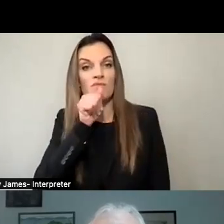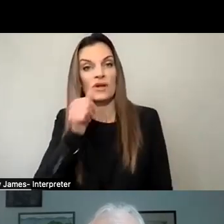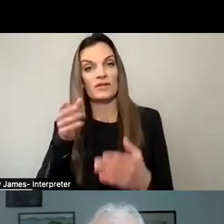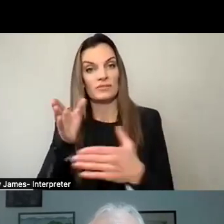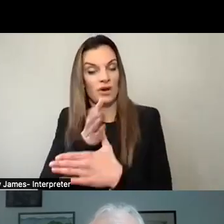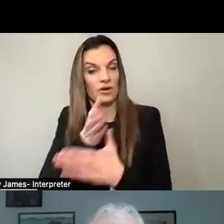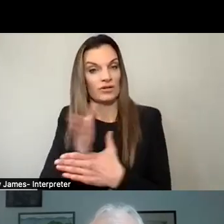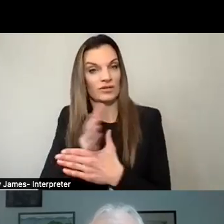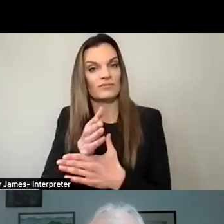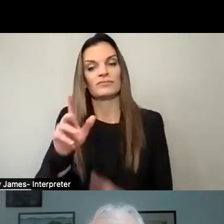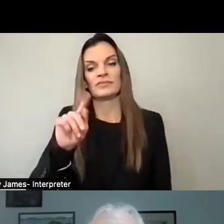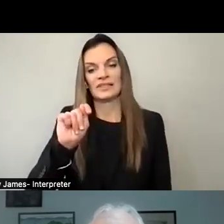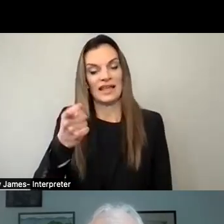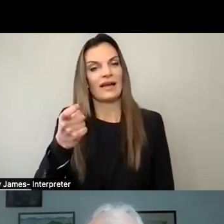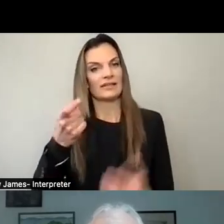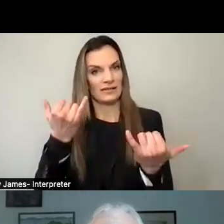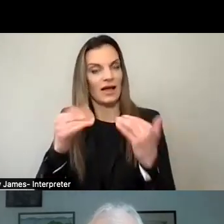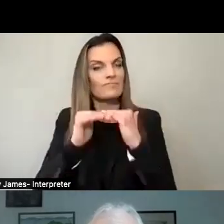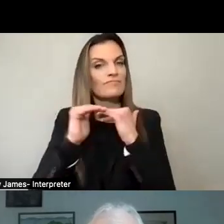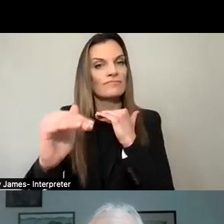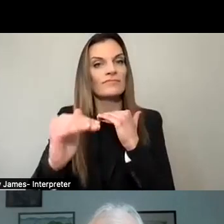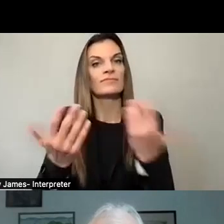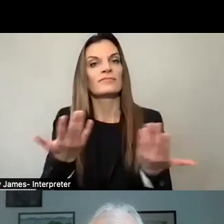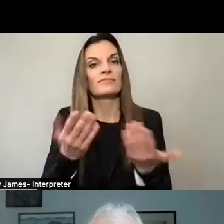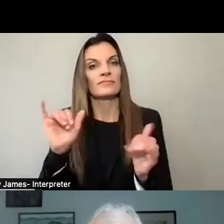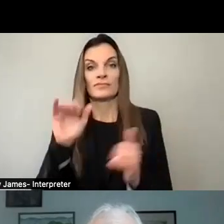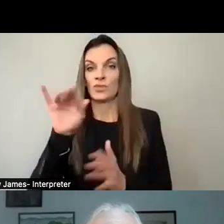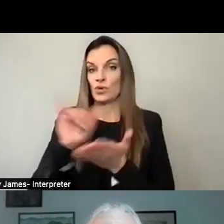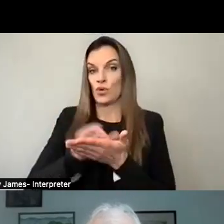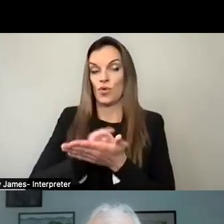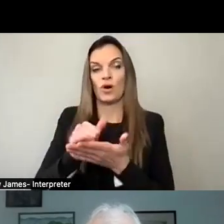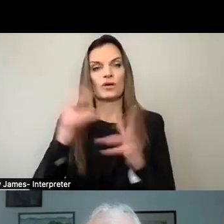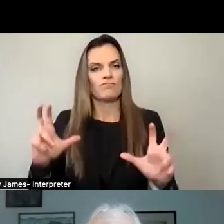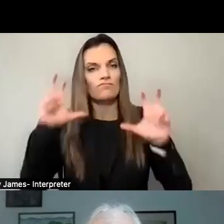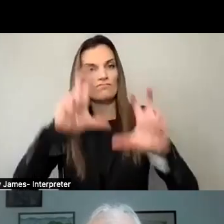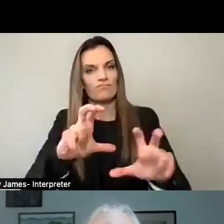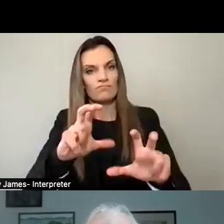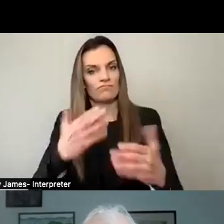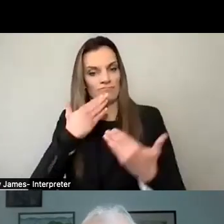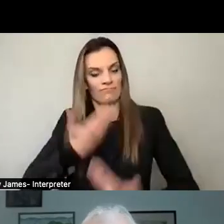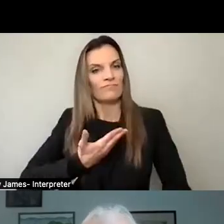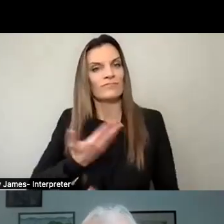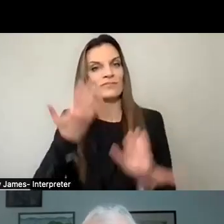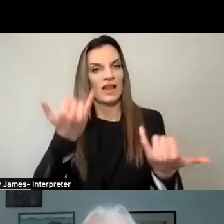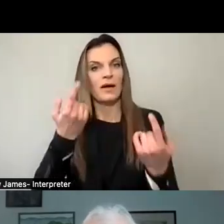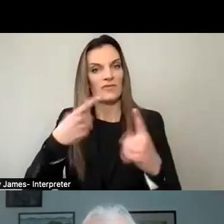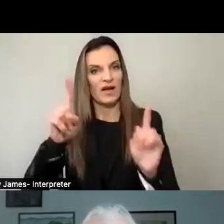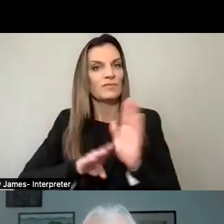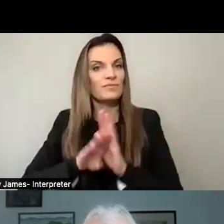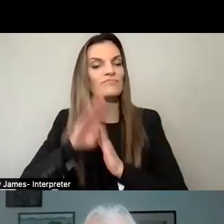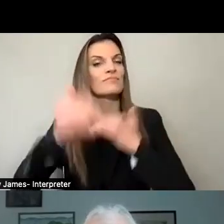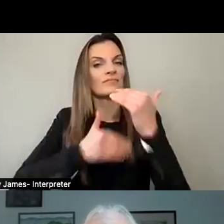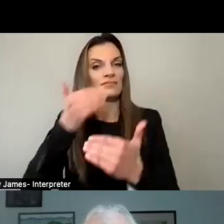stable tax base, and significant investments by New York State, Sleepy Hollow is rising. We have more to do.